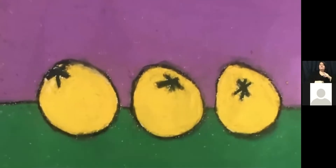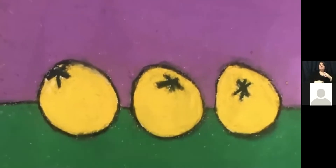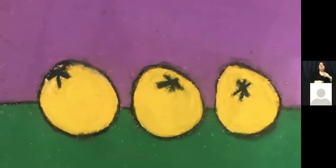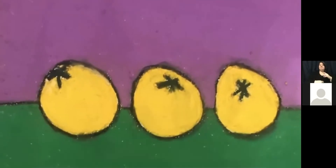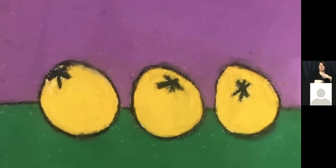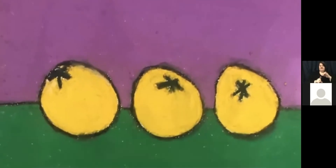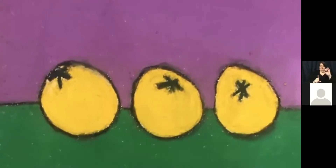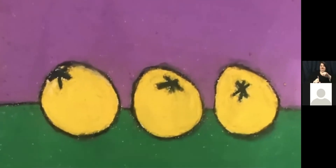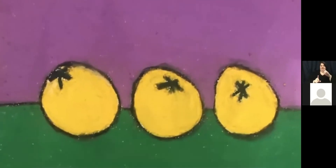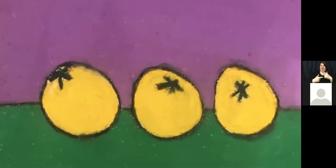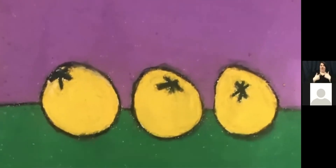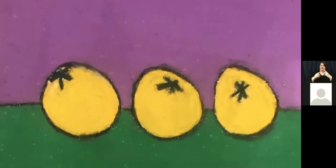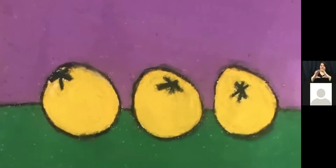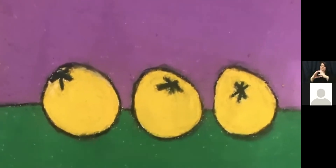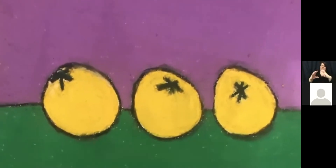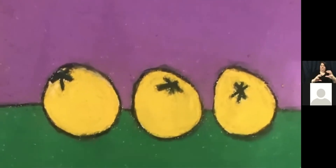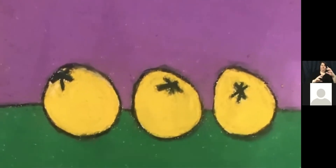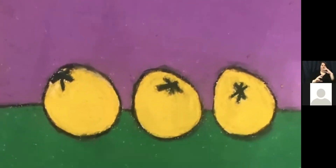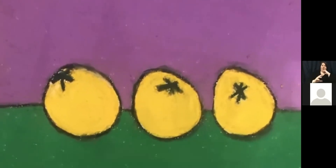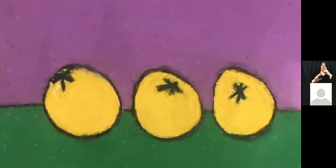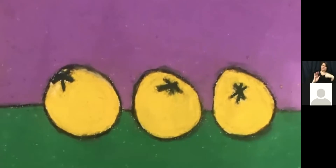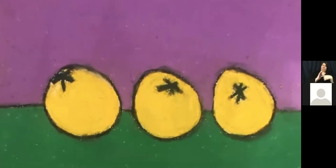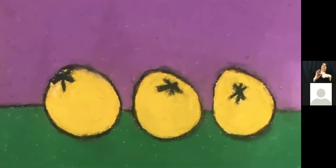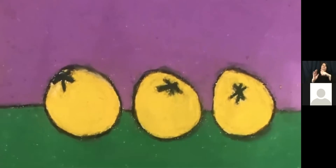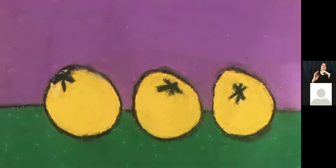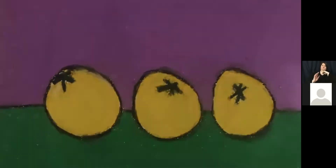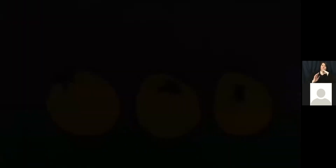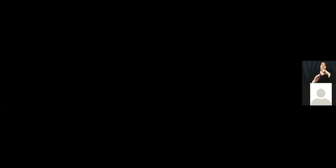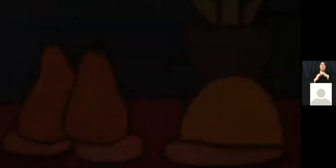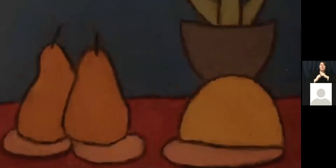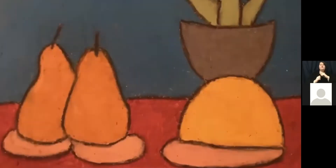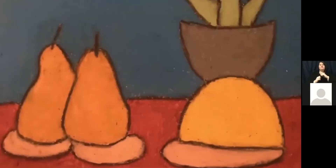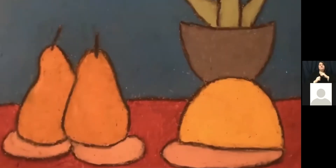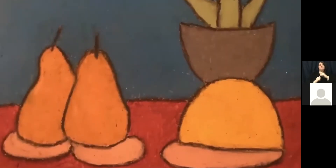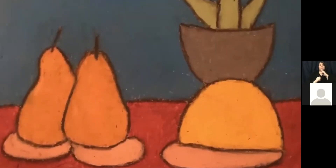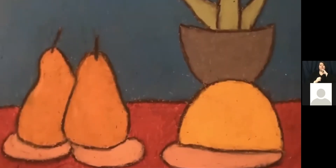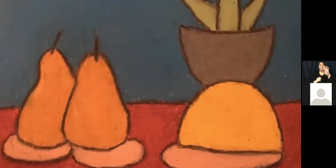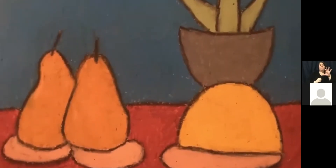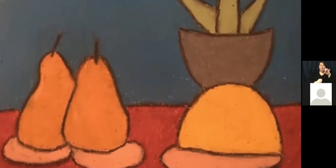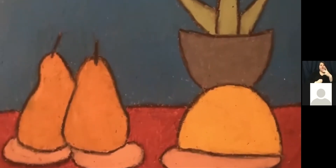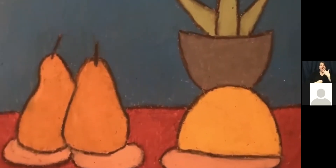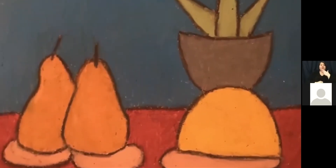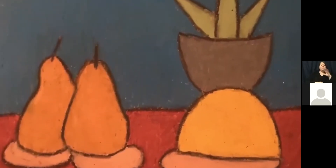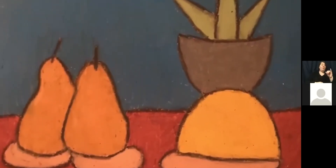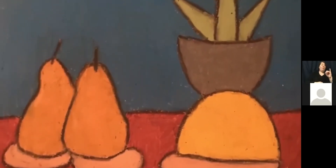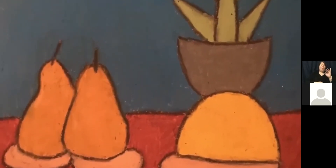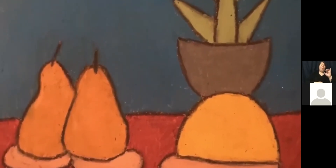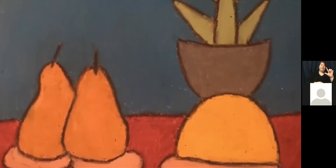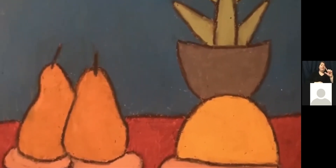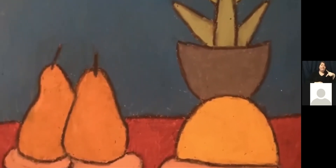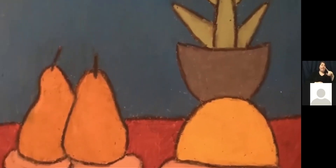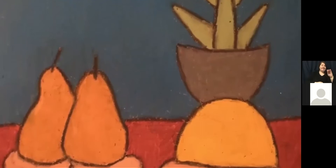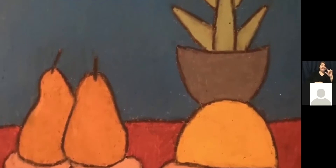life through rich and bold colors. Using oil pastels, Sam depicts fruits and